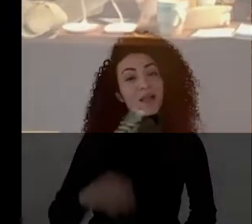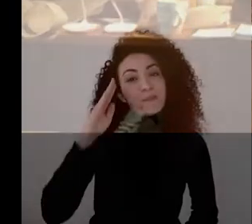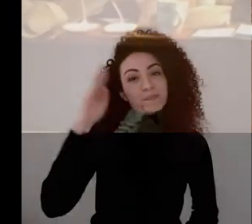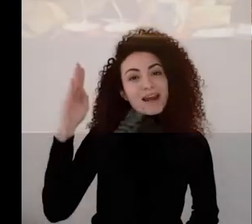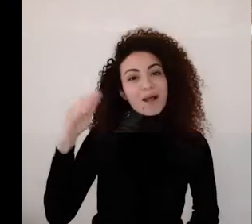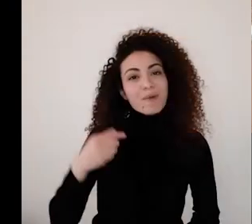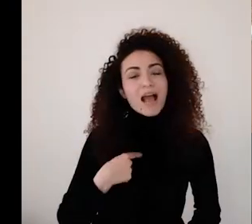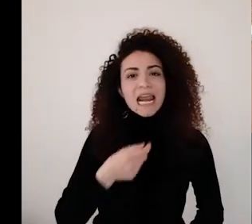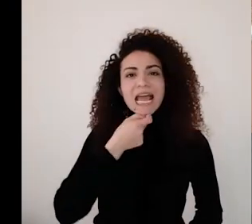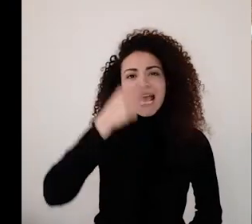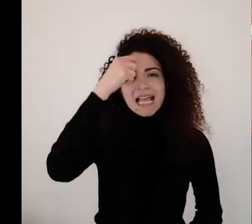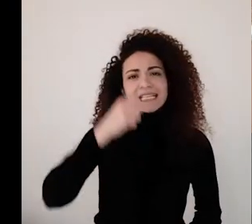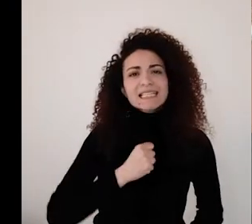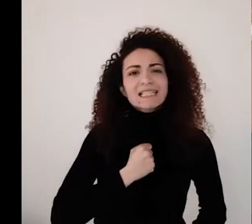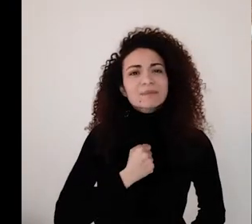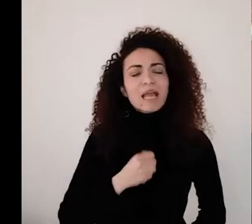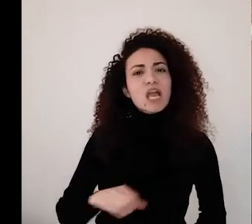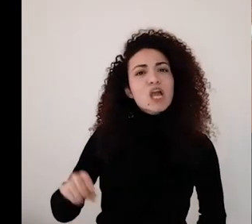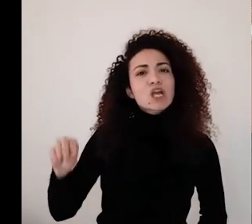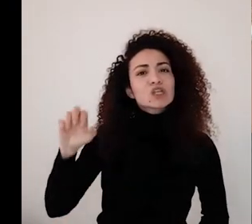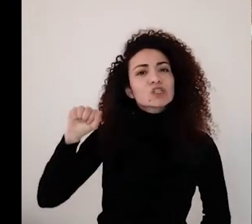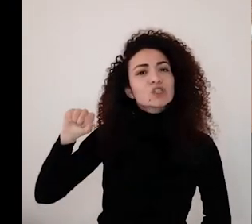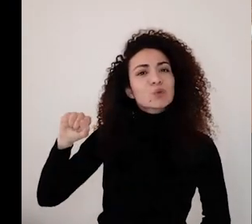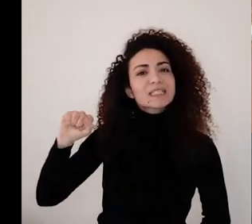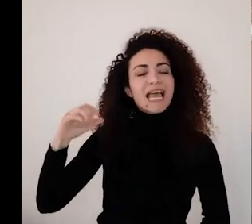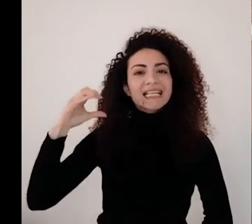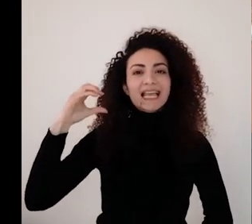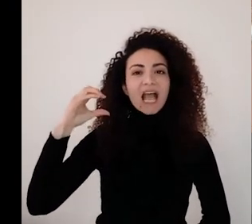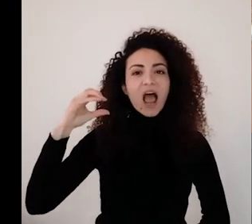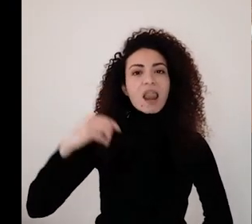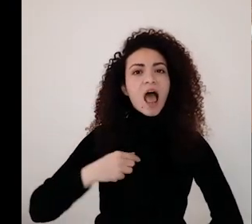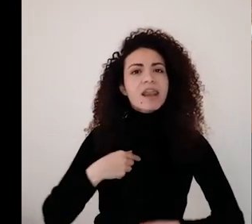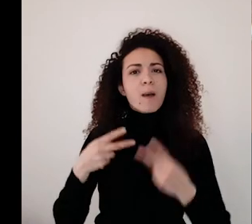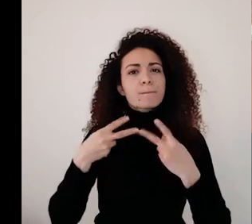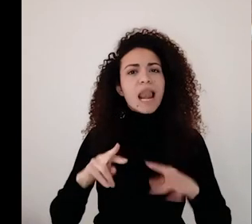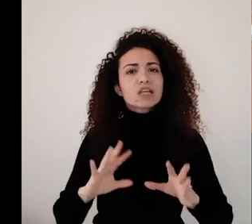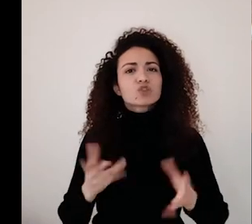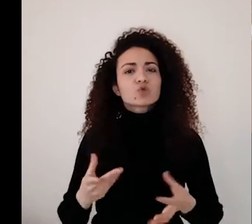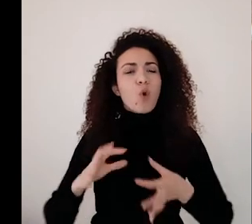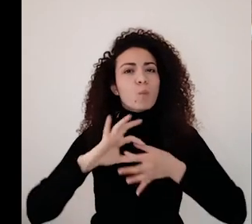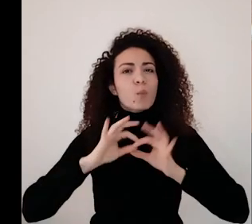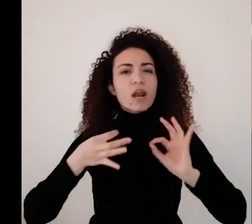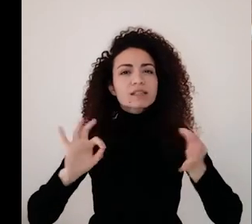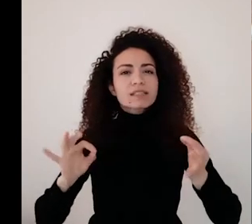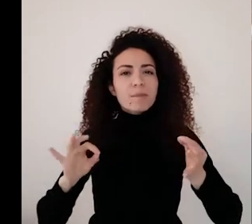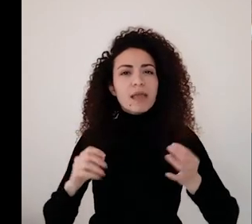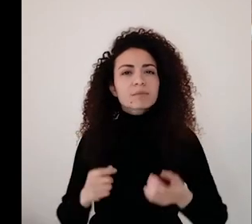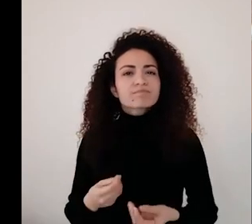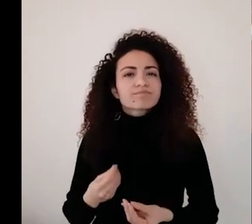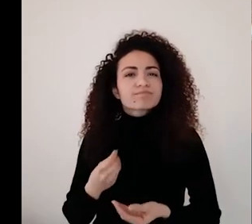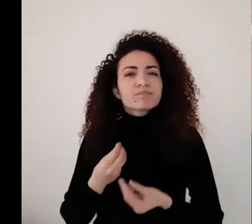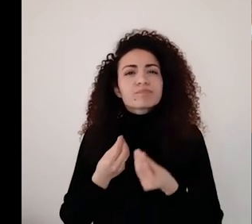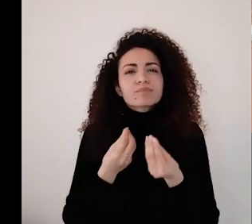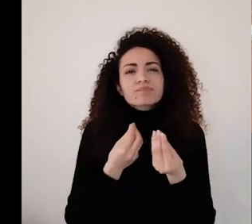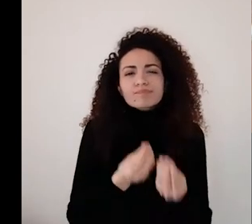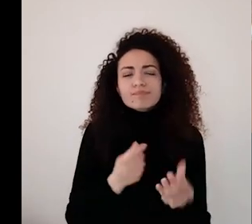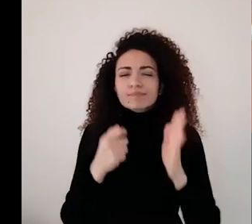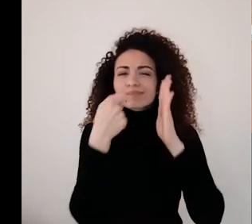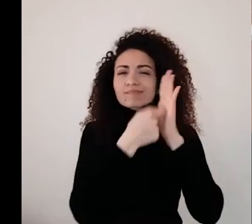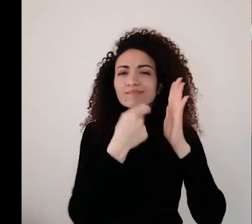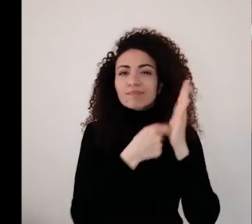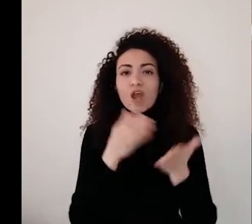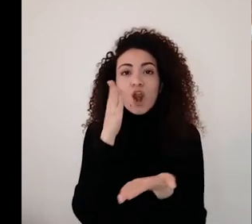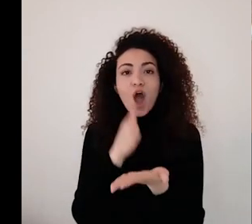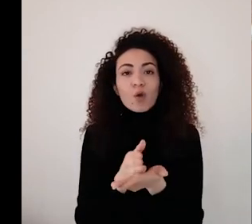Hi, my name is Susan Siegel. I'm the CEO of Mobility International USA, an organization that advances disability